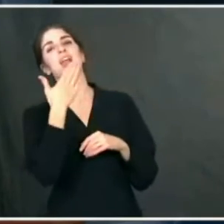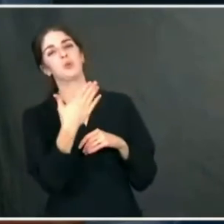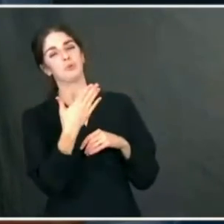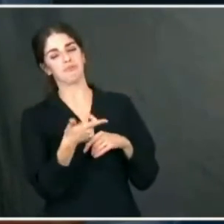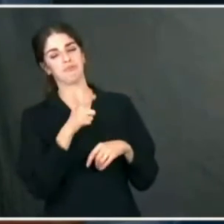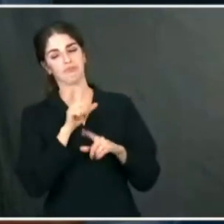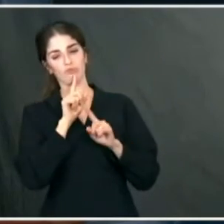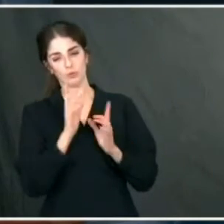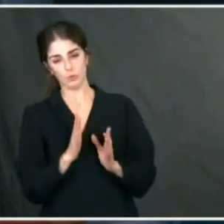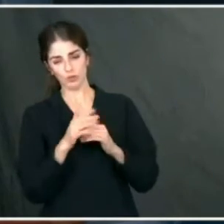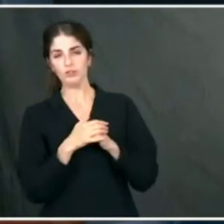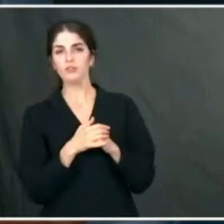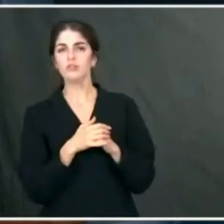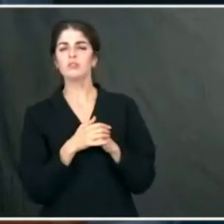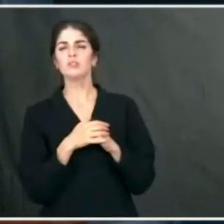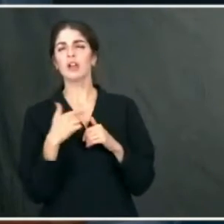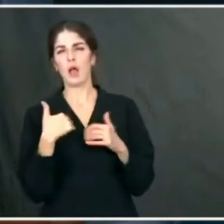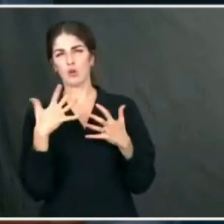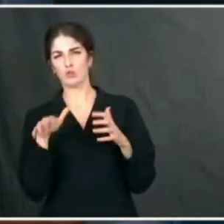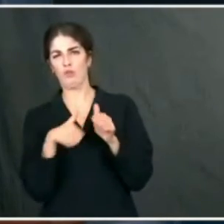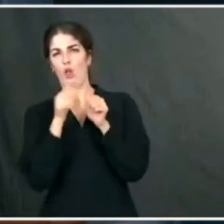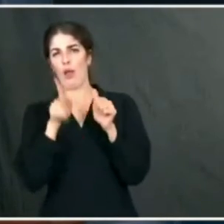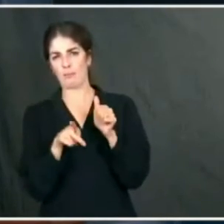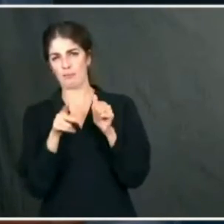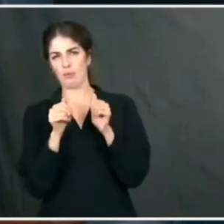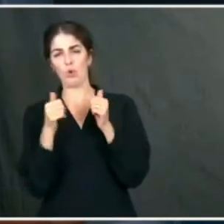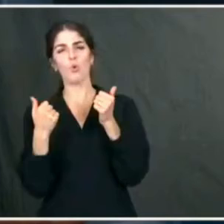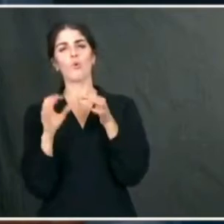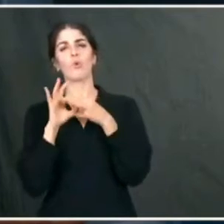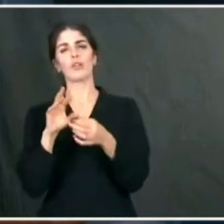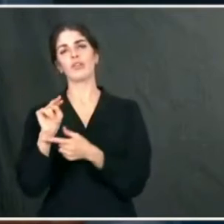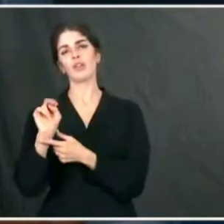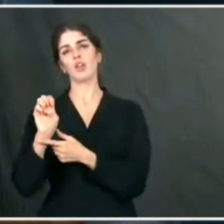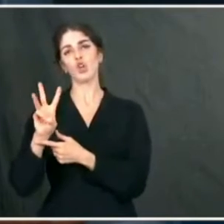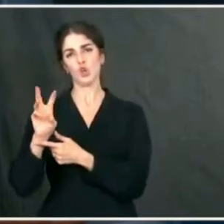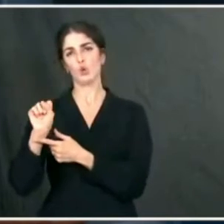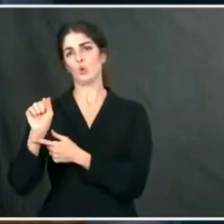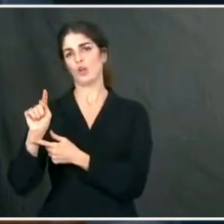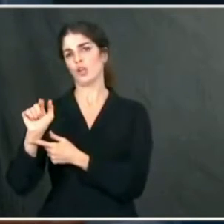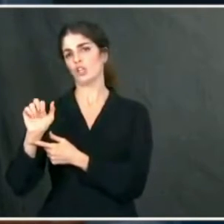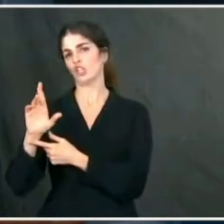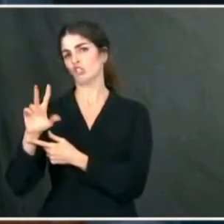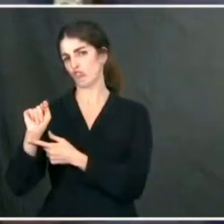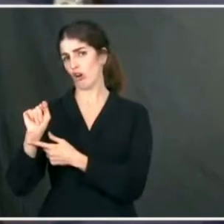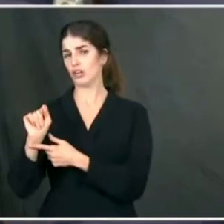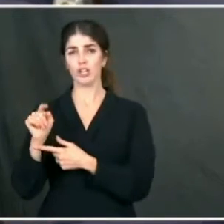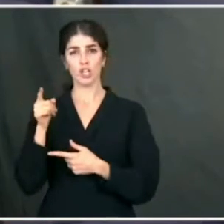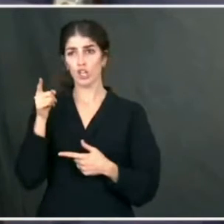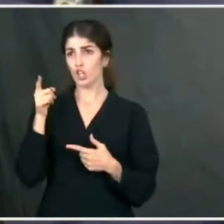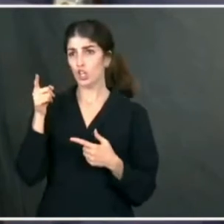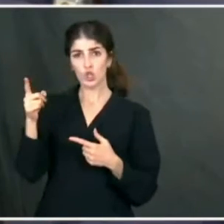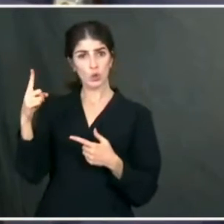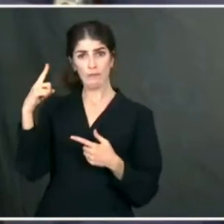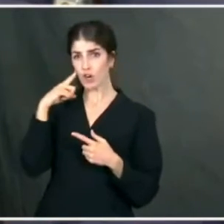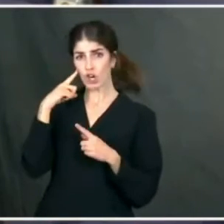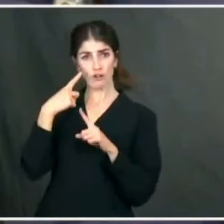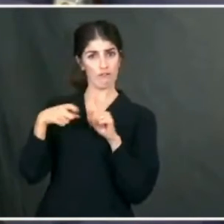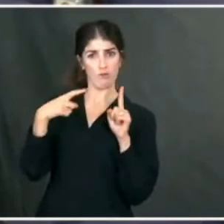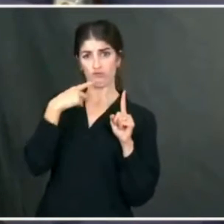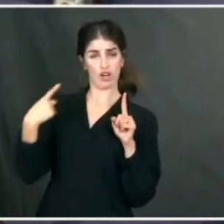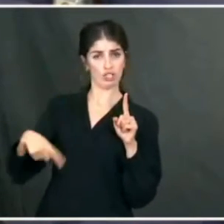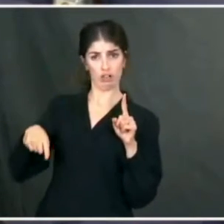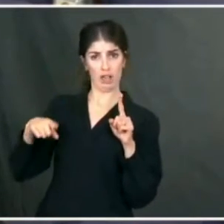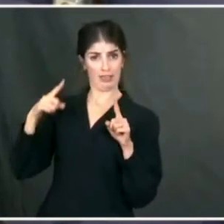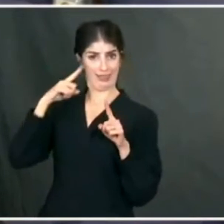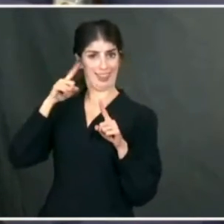very much. A follow-up on New START. Do you have any indication from Russia that they will object to